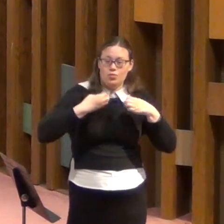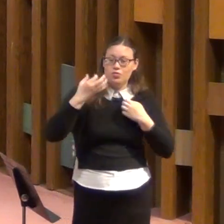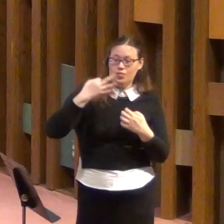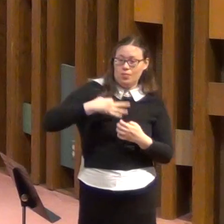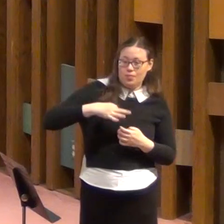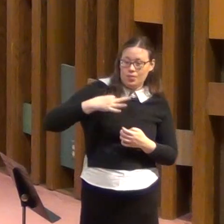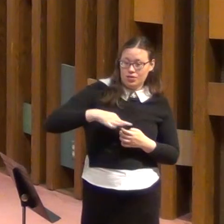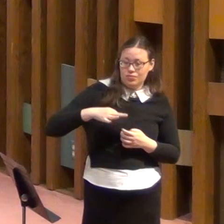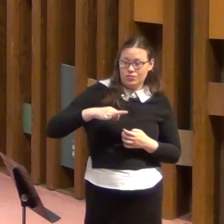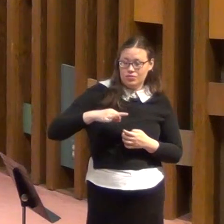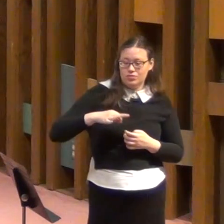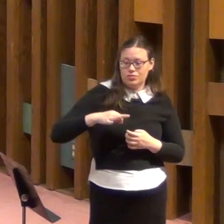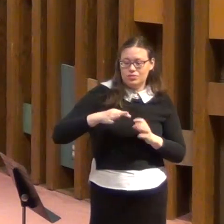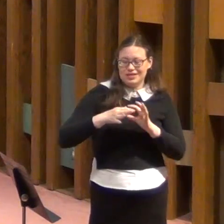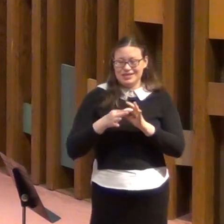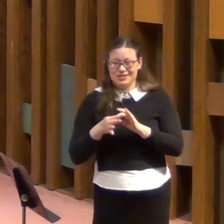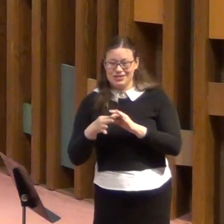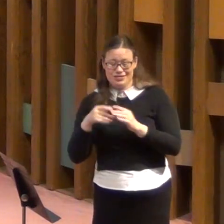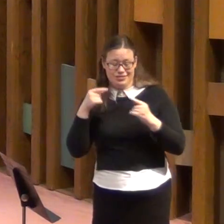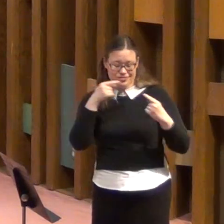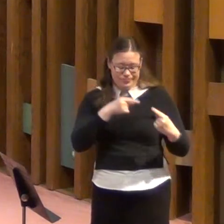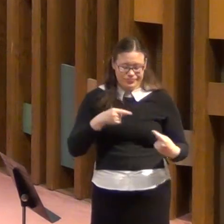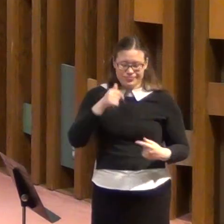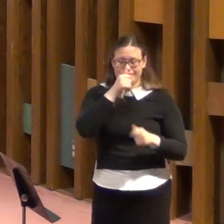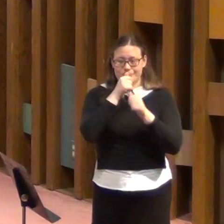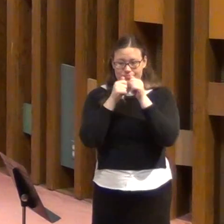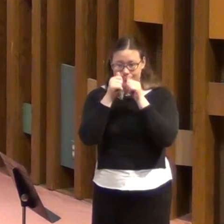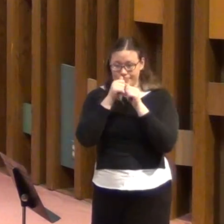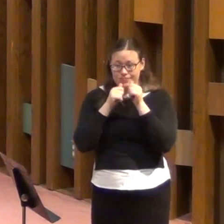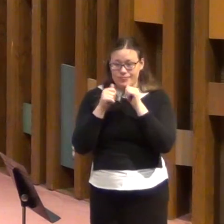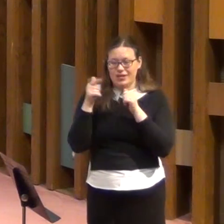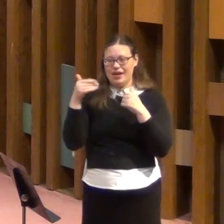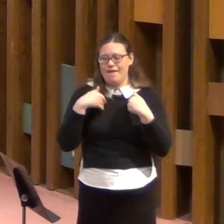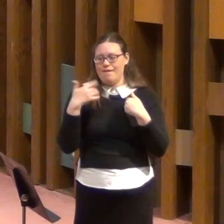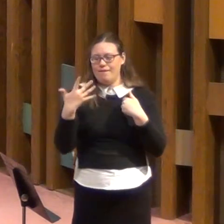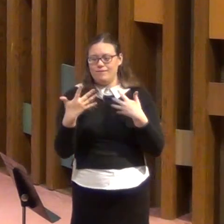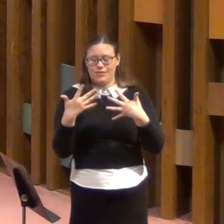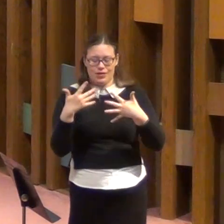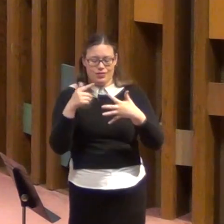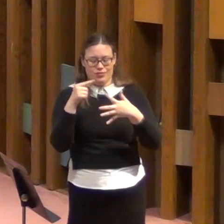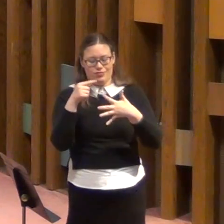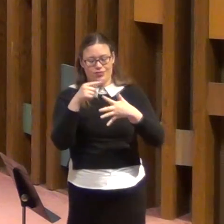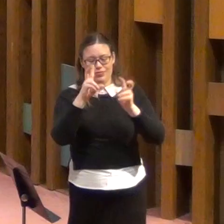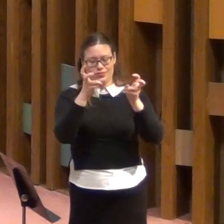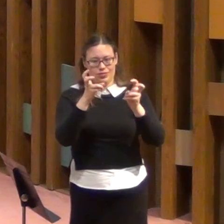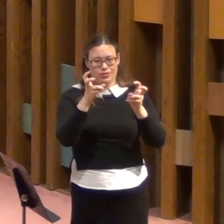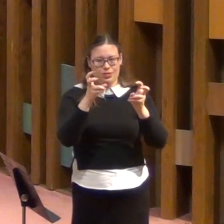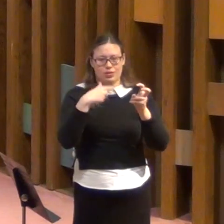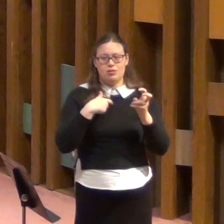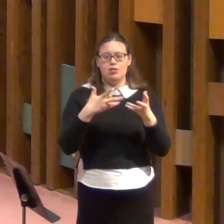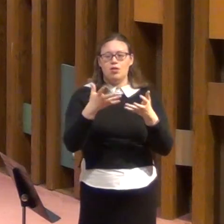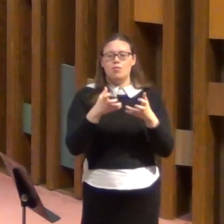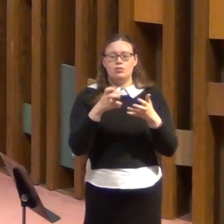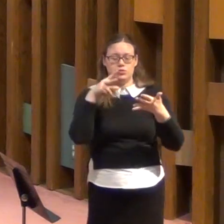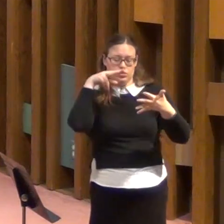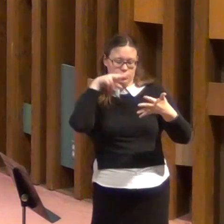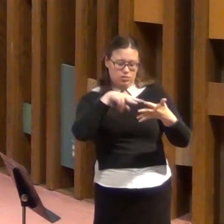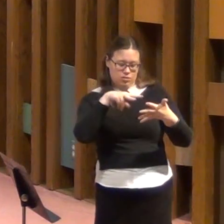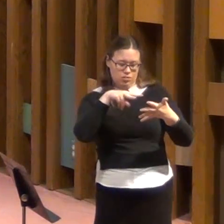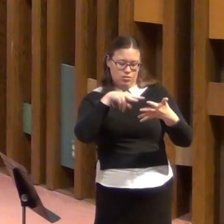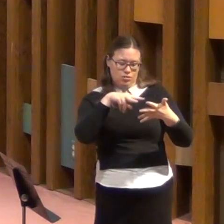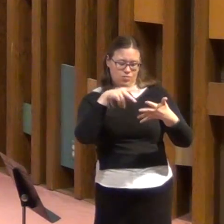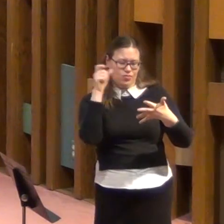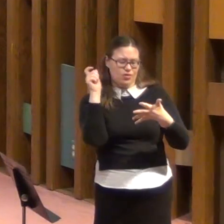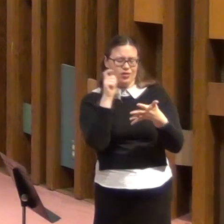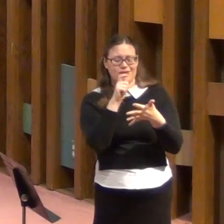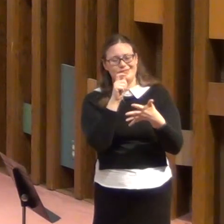of suffering in five expressions found in verses 4-7. I'm going to ask you to look at these and we're just going